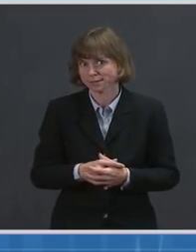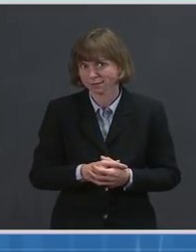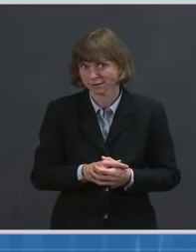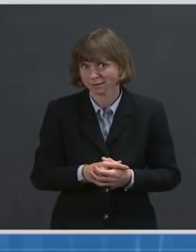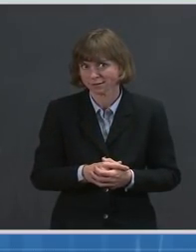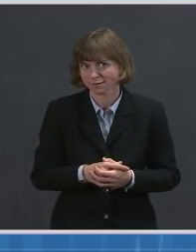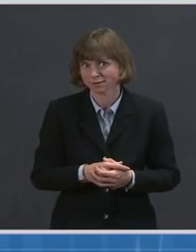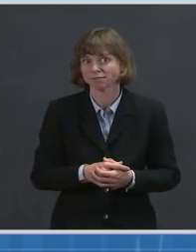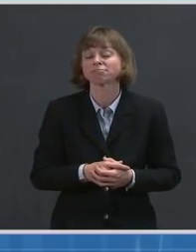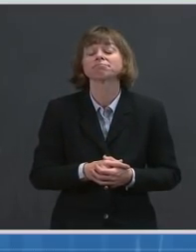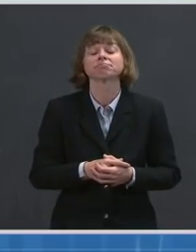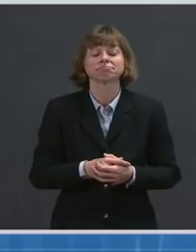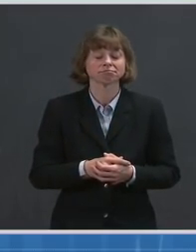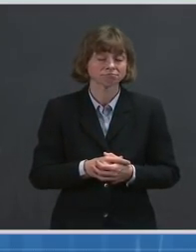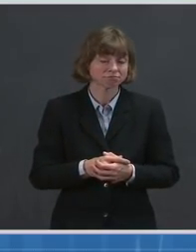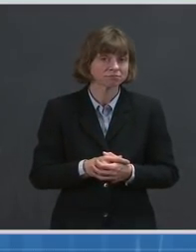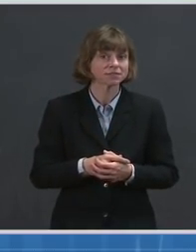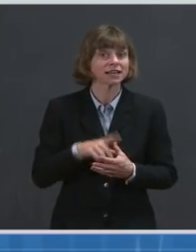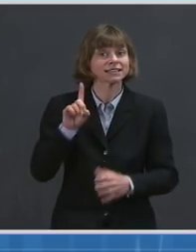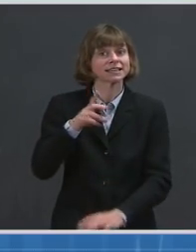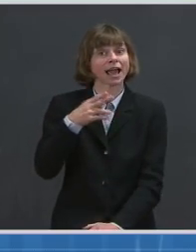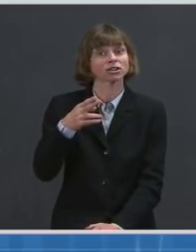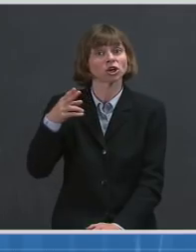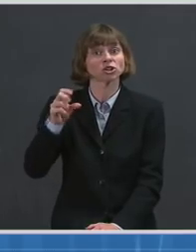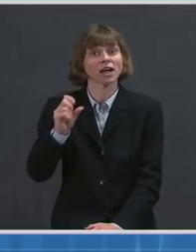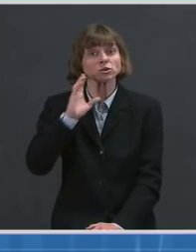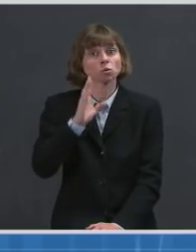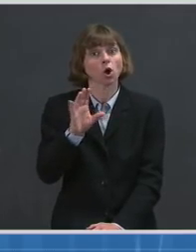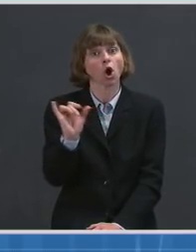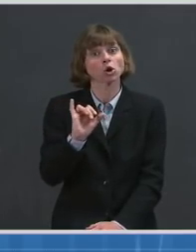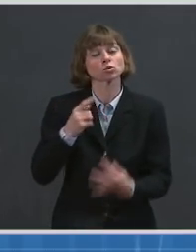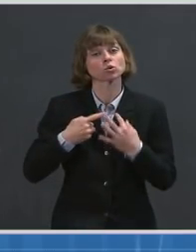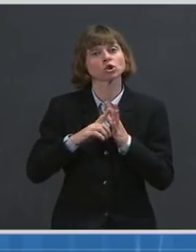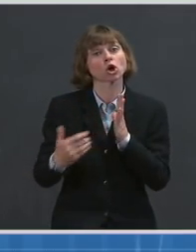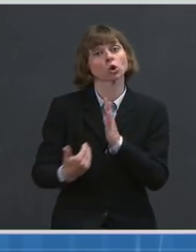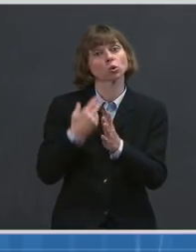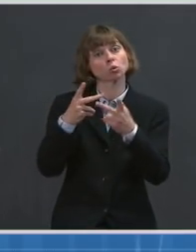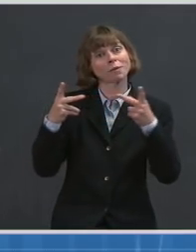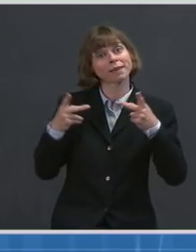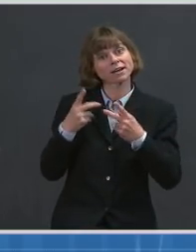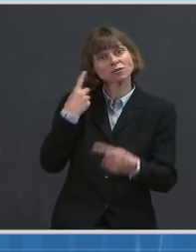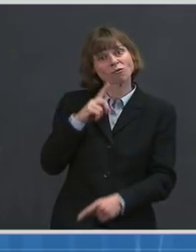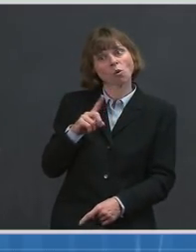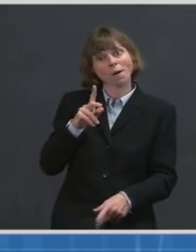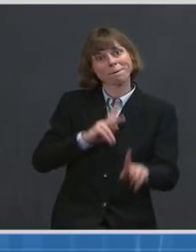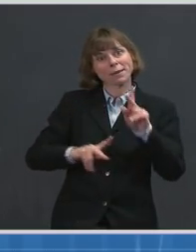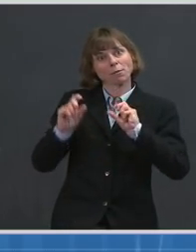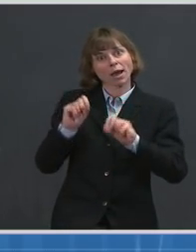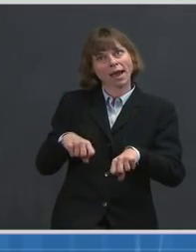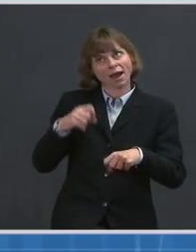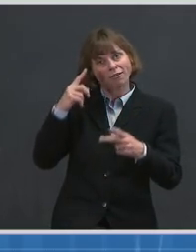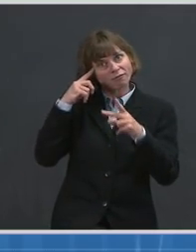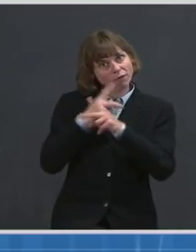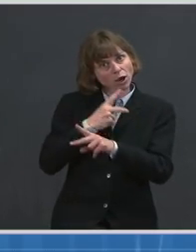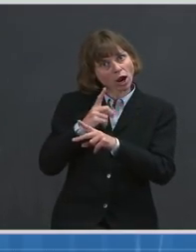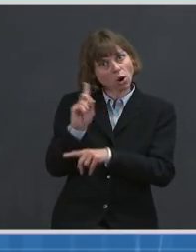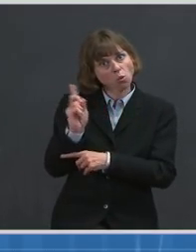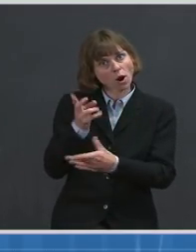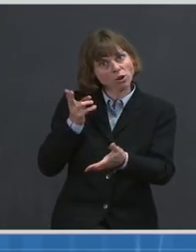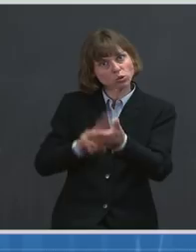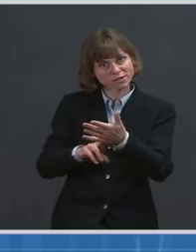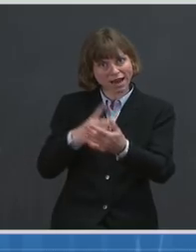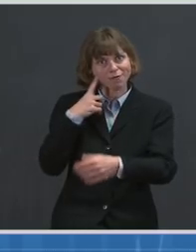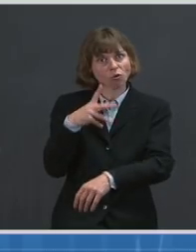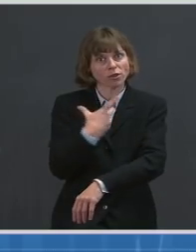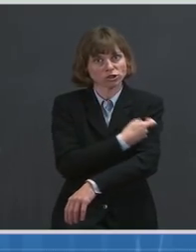effort, the Department of Health and Human Services will launch a new portal to help individuals determine where they can sign up to volunteer to administer shots.